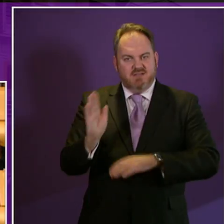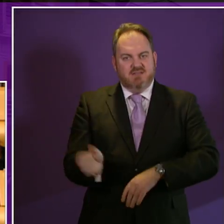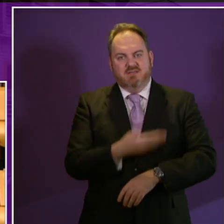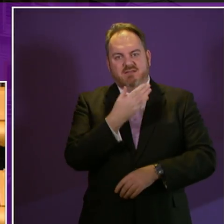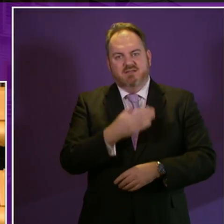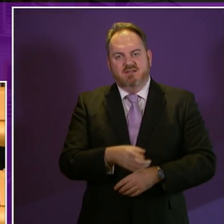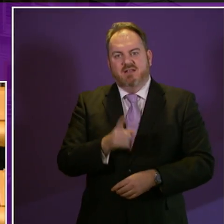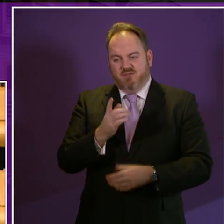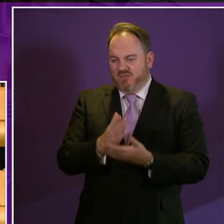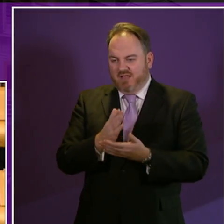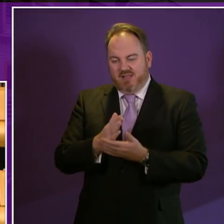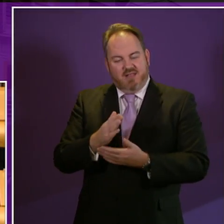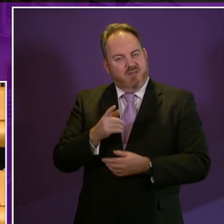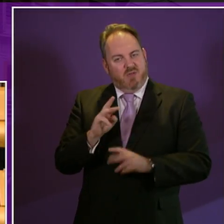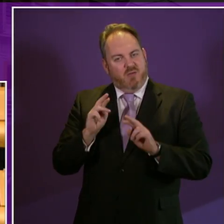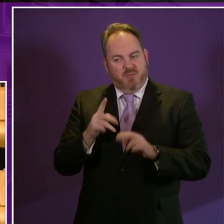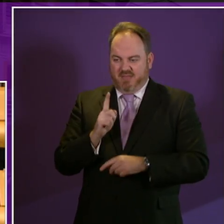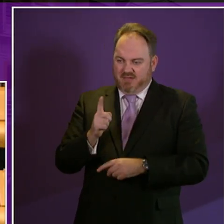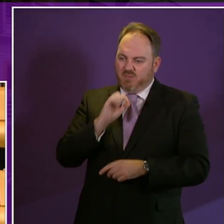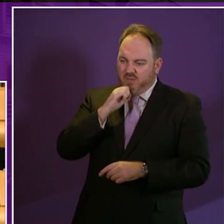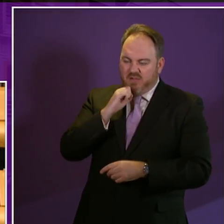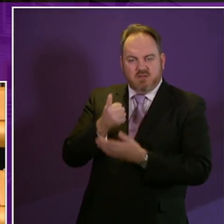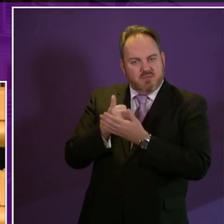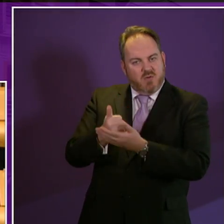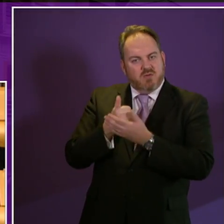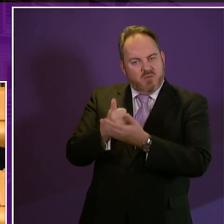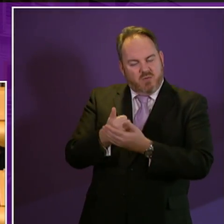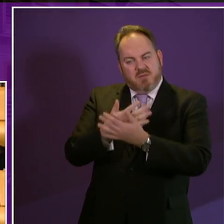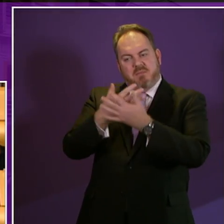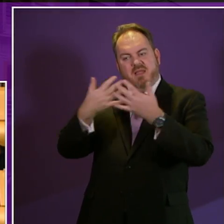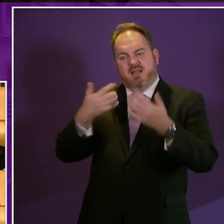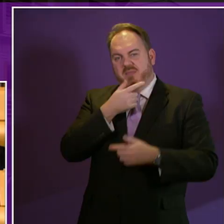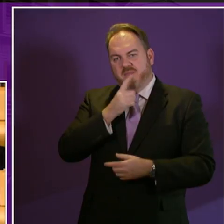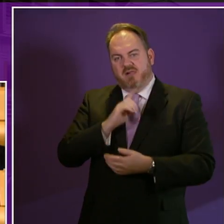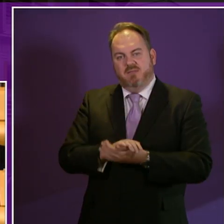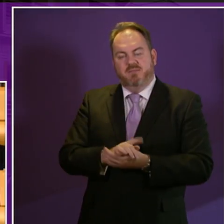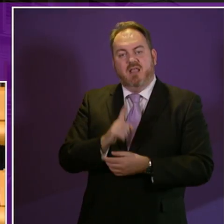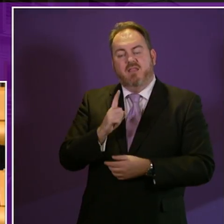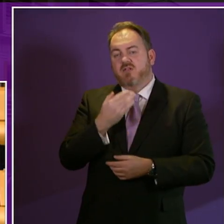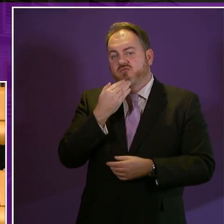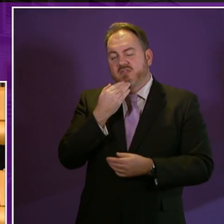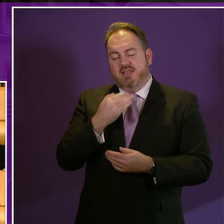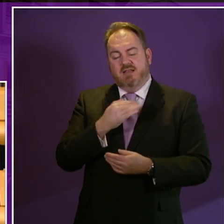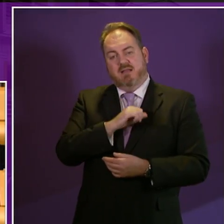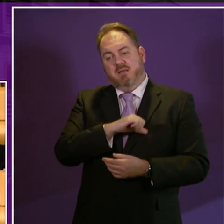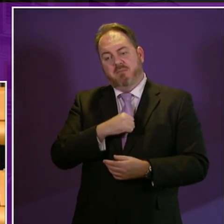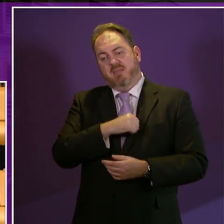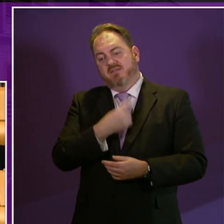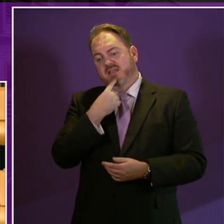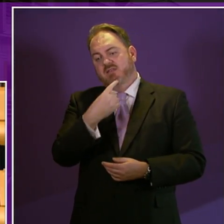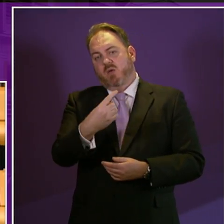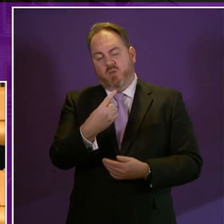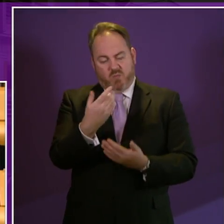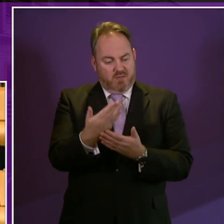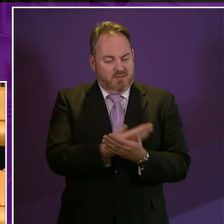and the proposed expansion will help many more and implementing the Green Manifesto pledge for a national Healthier Wealthier Children